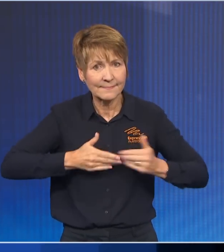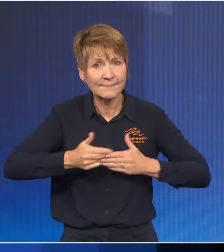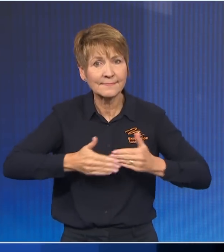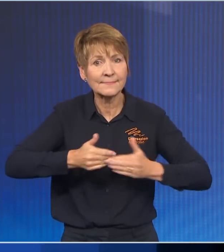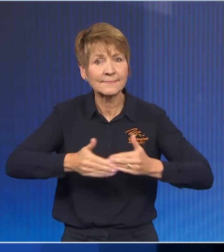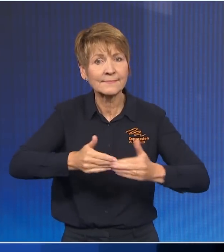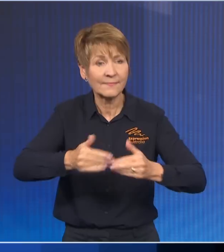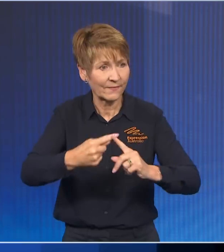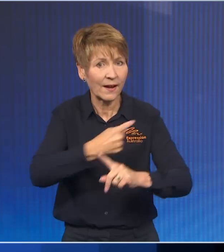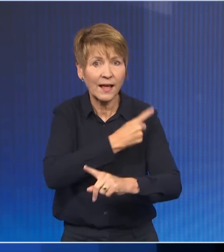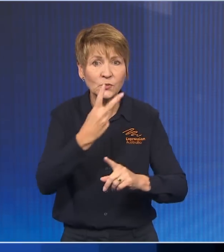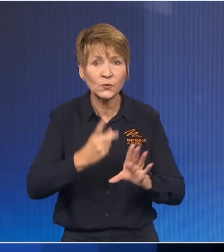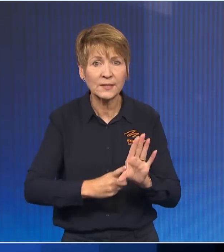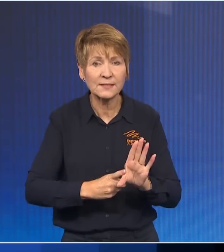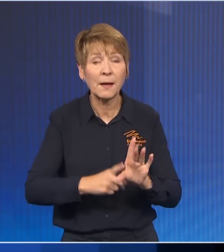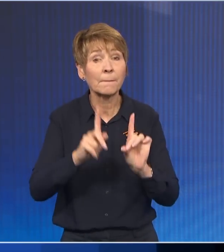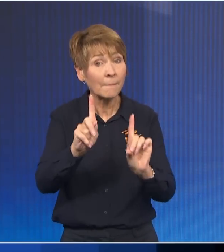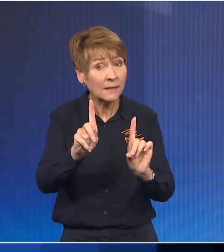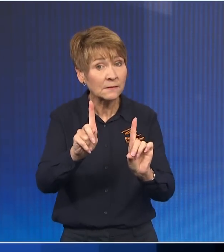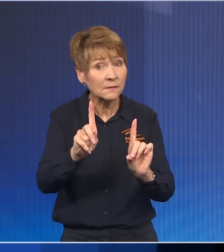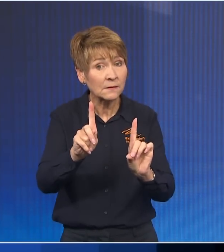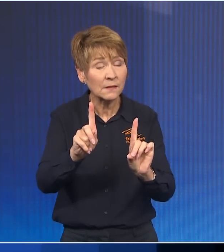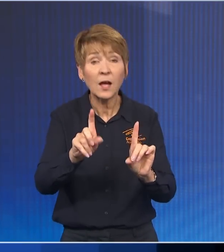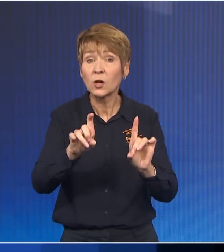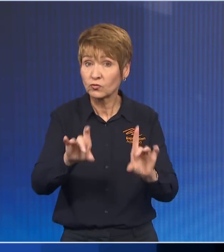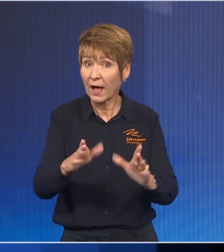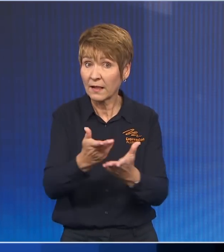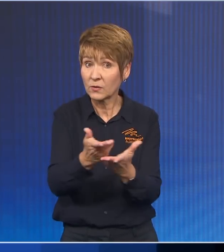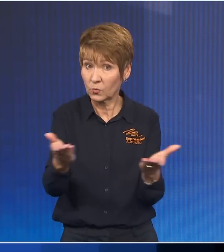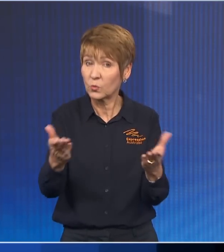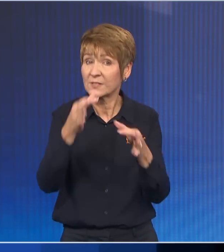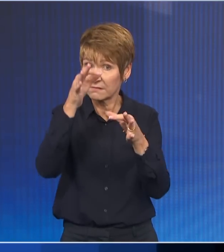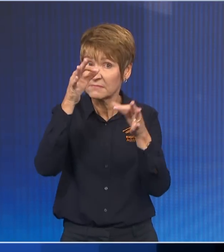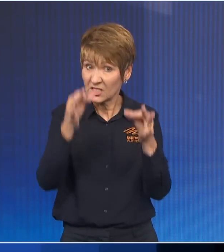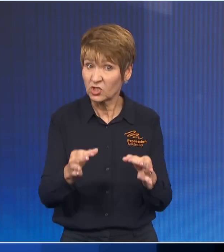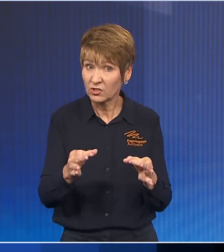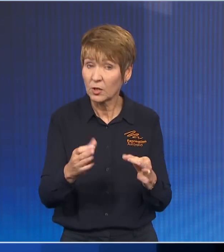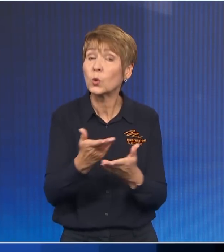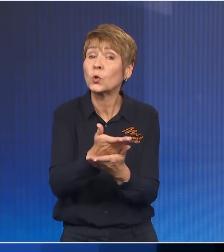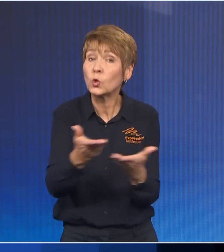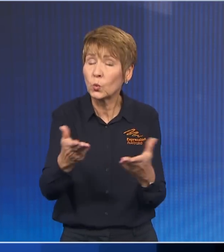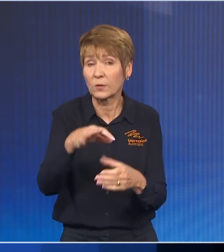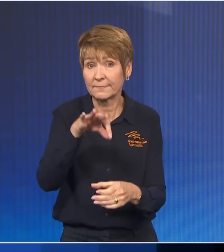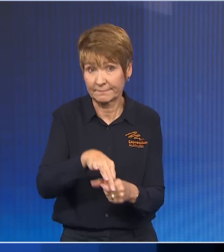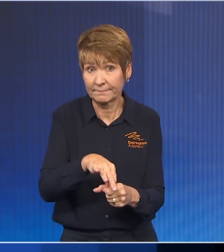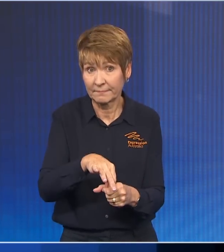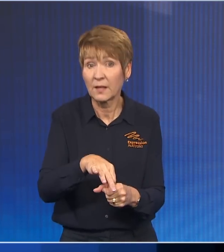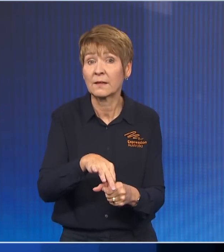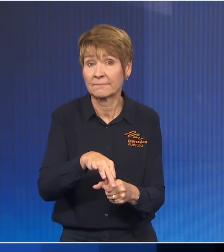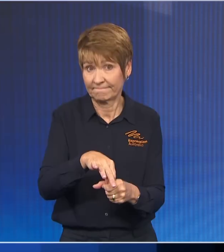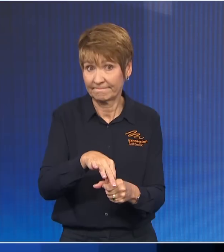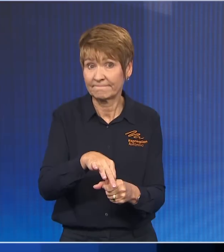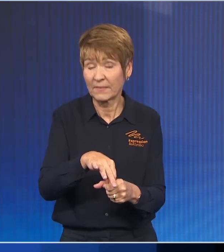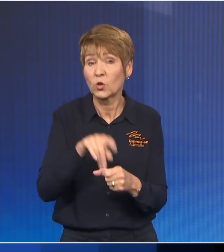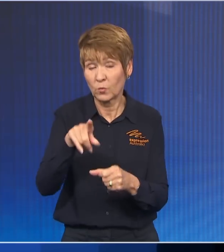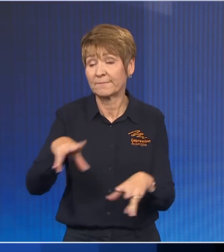in action and the choice of the Australian people was made. And it was a choice that has elected an incoming Albanese Labor